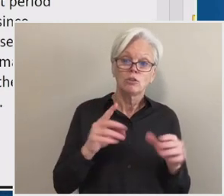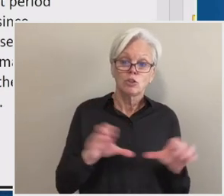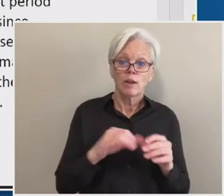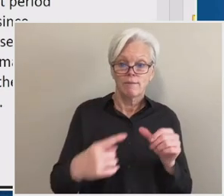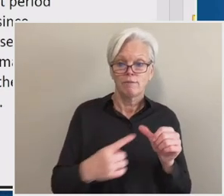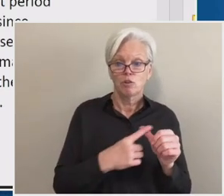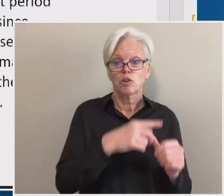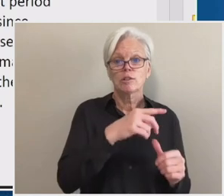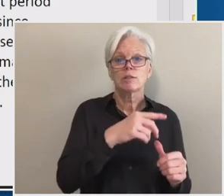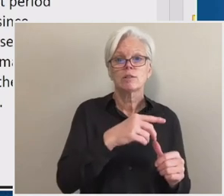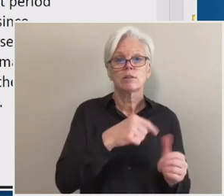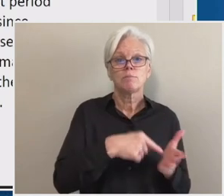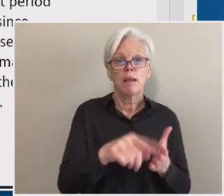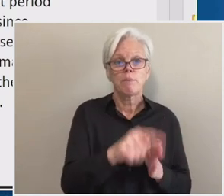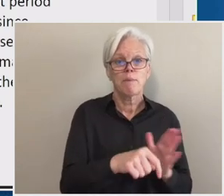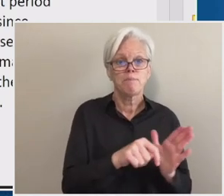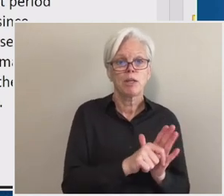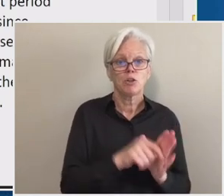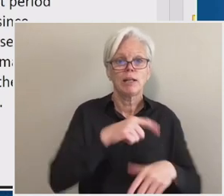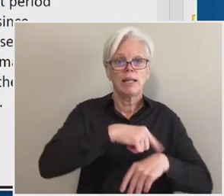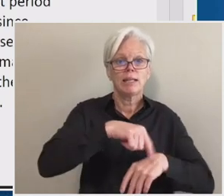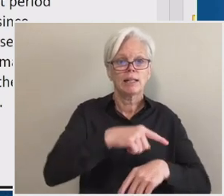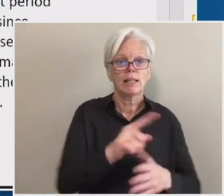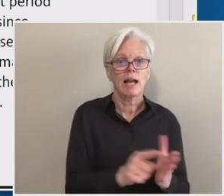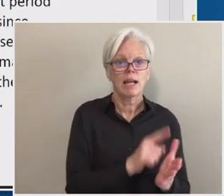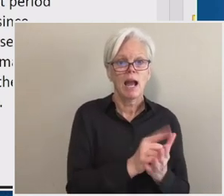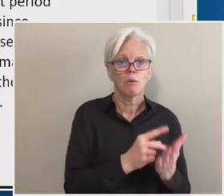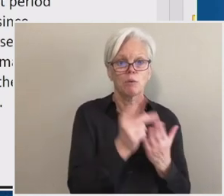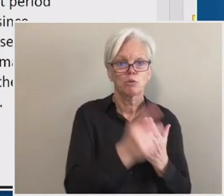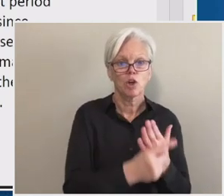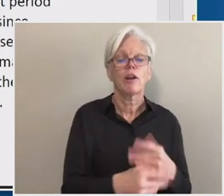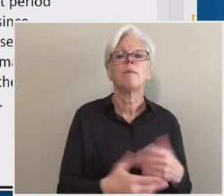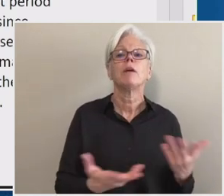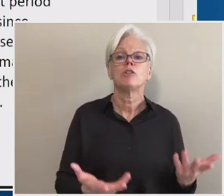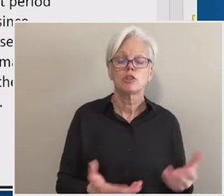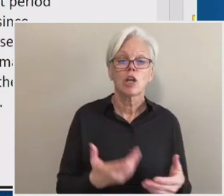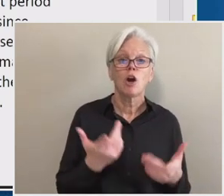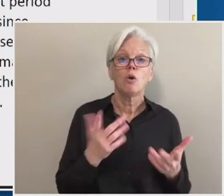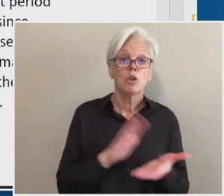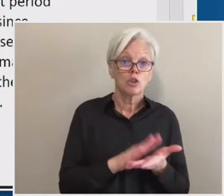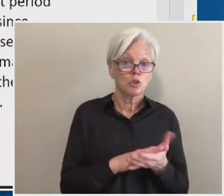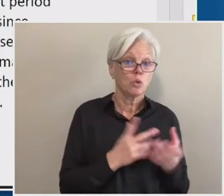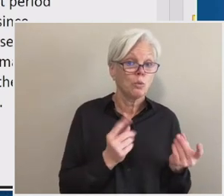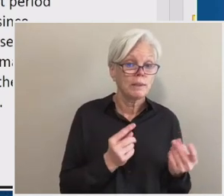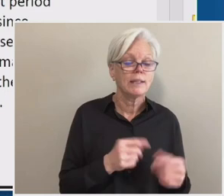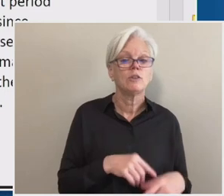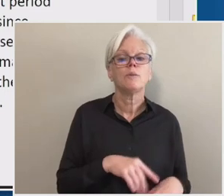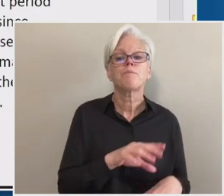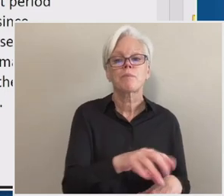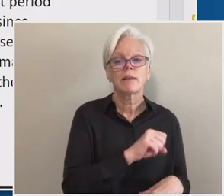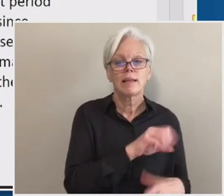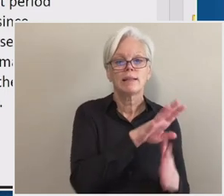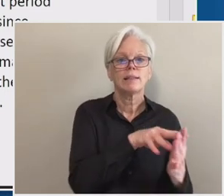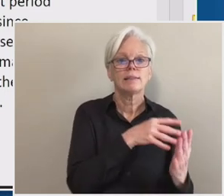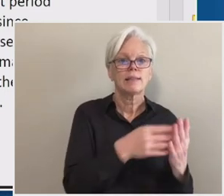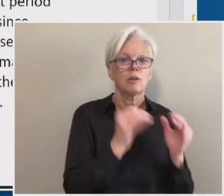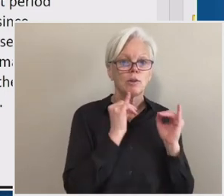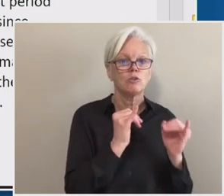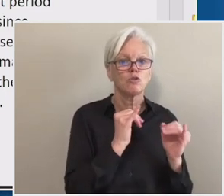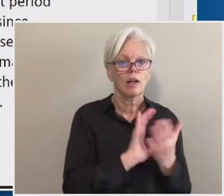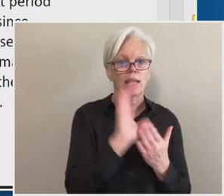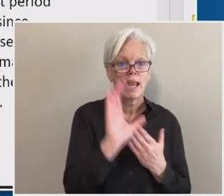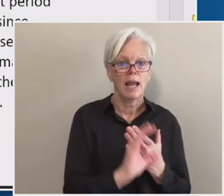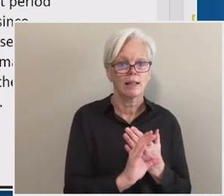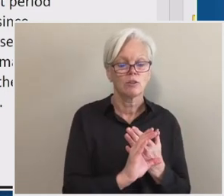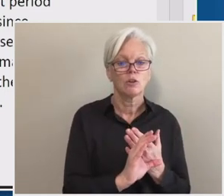hour program. Essentially, what the school does is they take their scheduled instruction calendar, and they